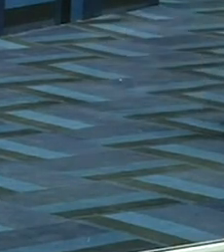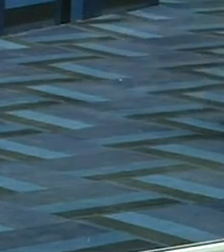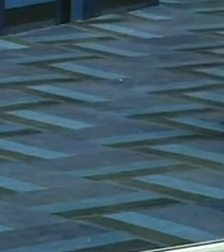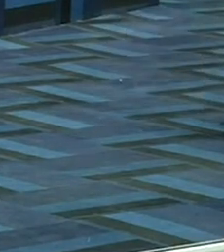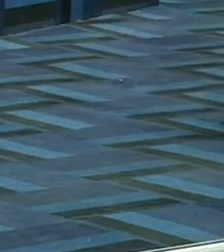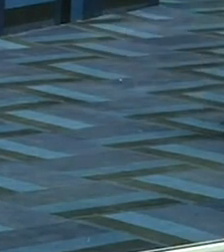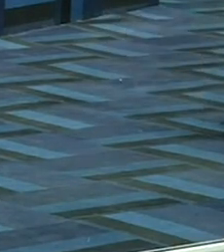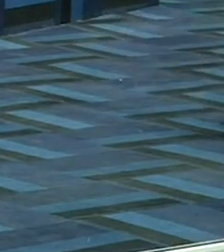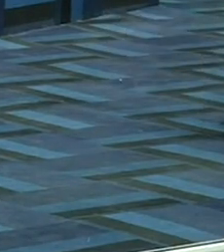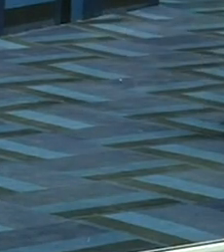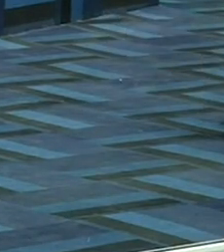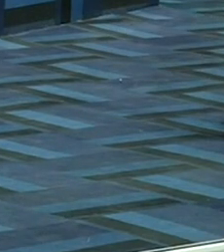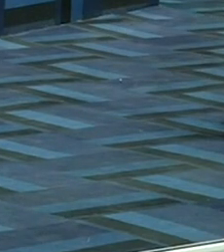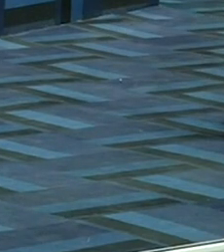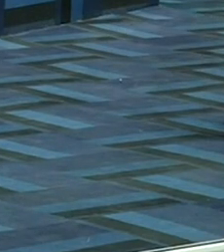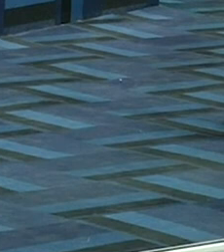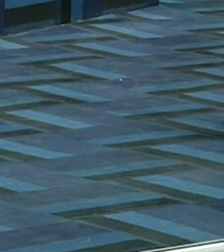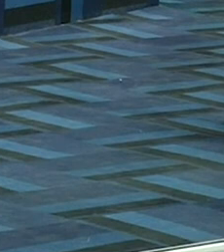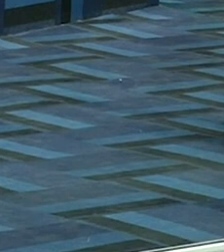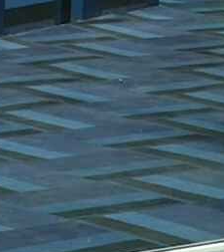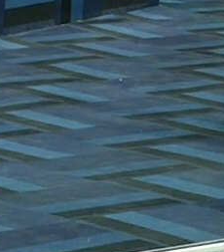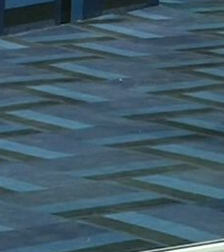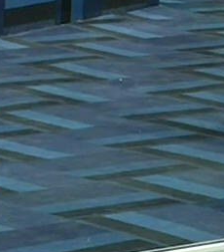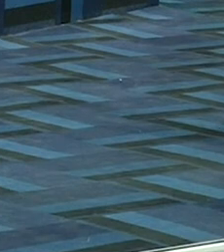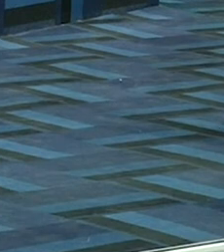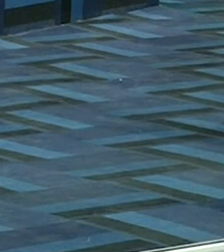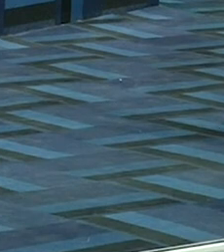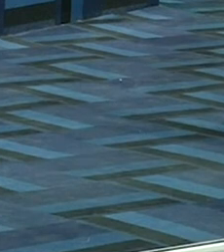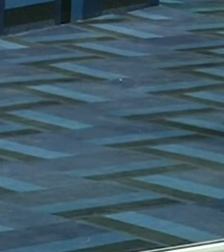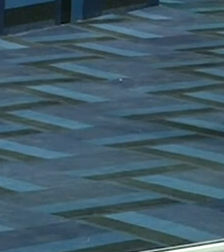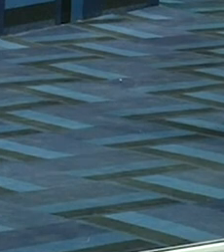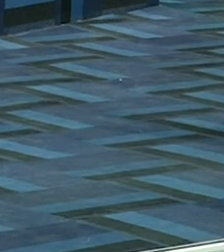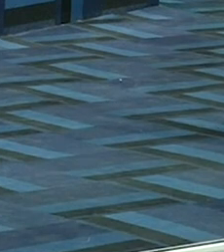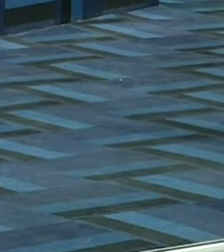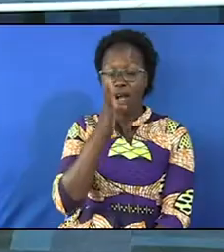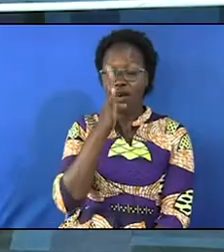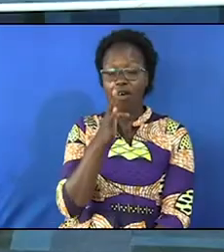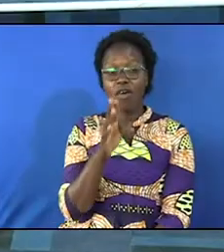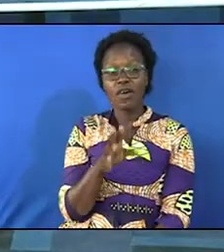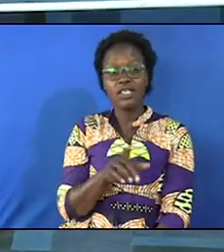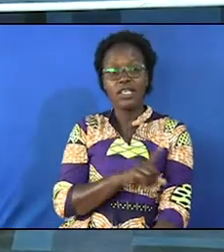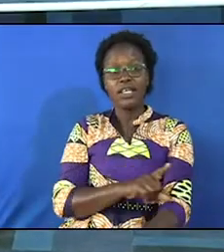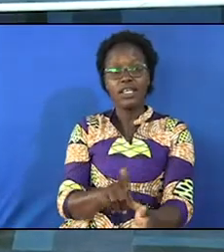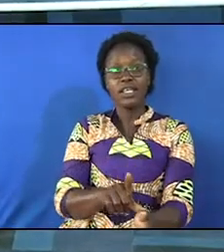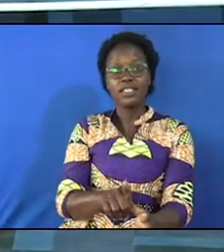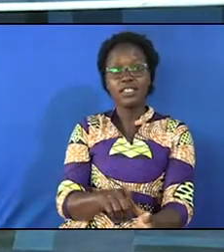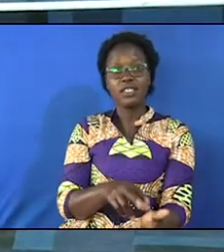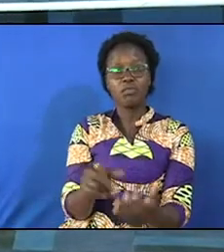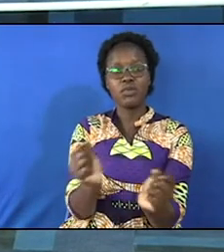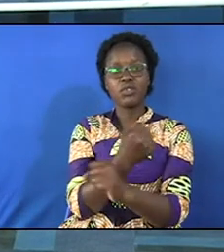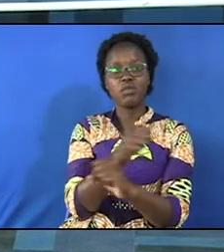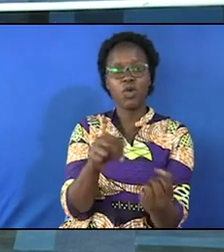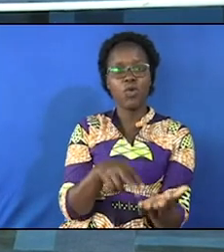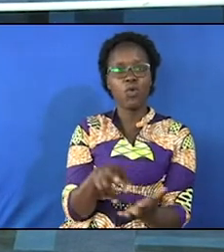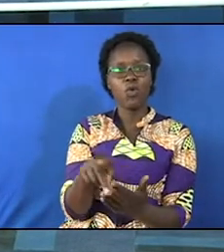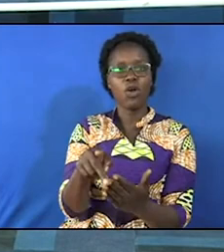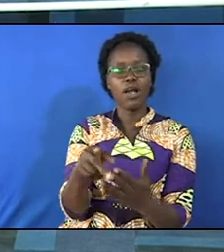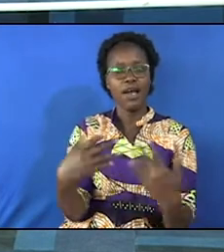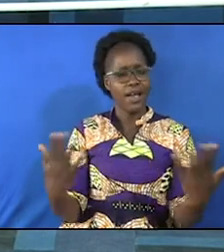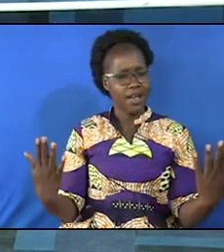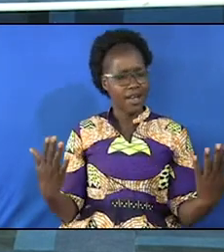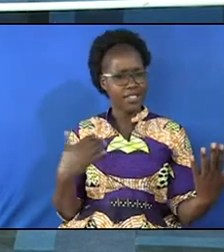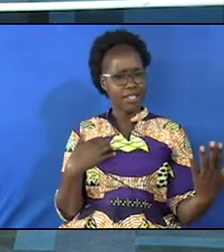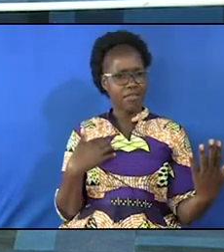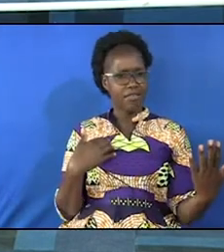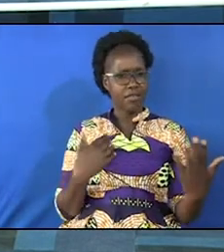a God with mouth but cannot speak a God with legs but cannot walk a God with eyes